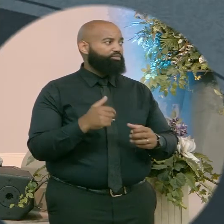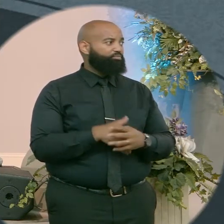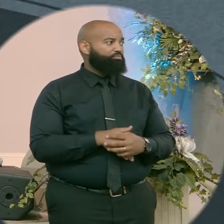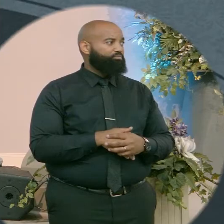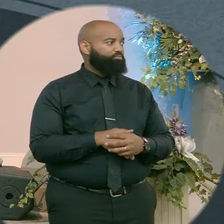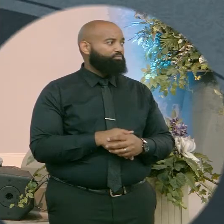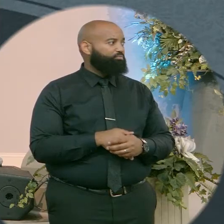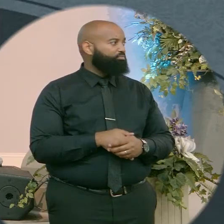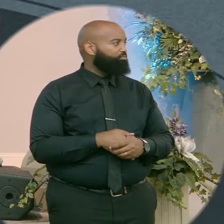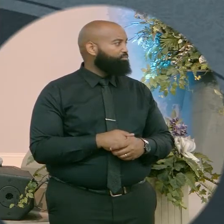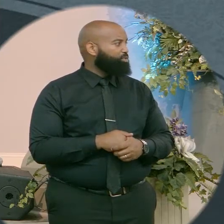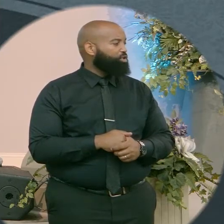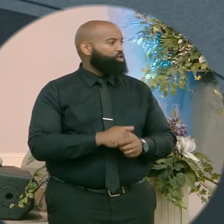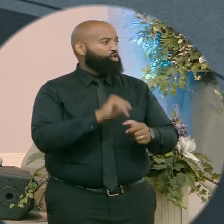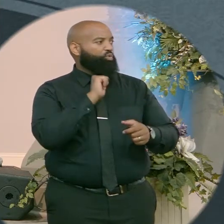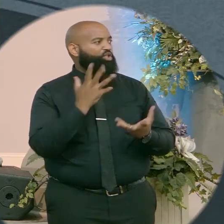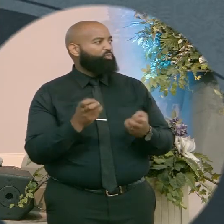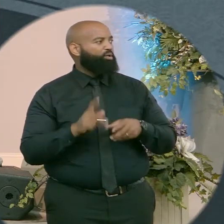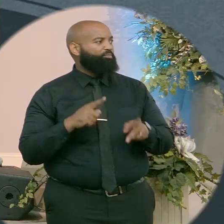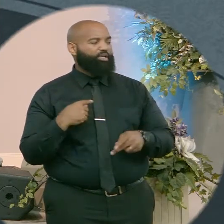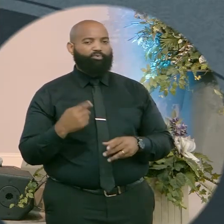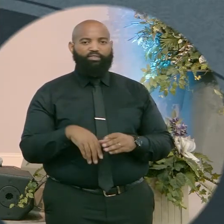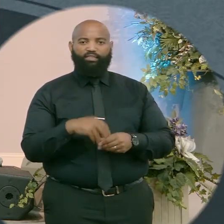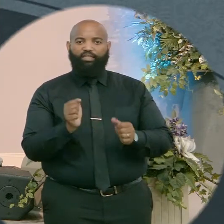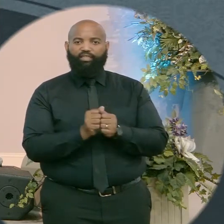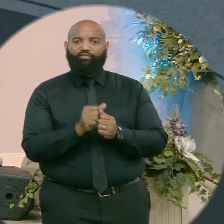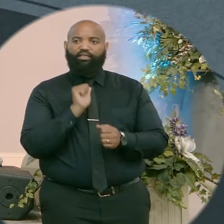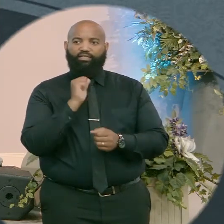We don't want anyone to leave here without a relationship.